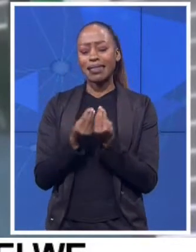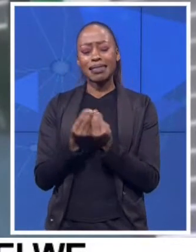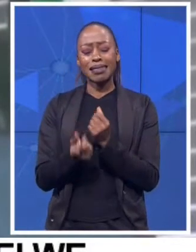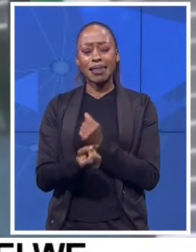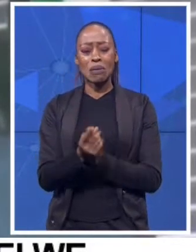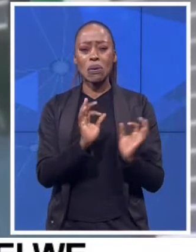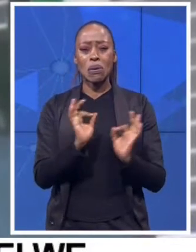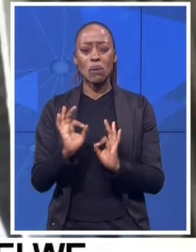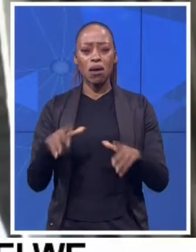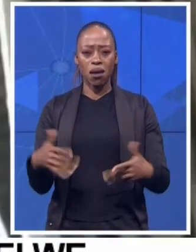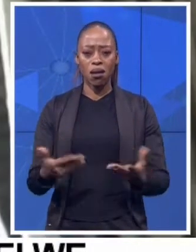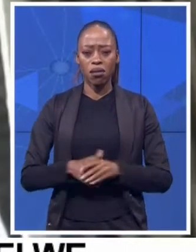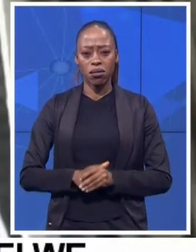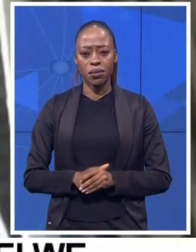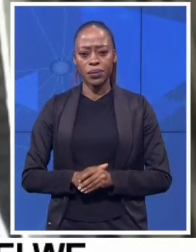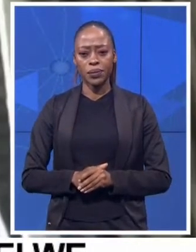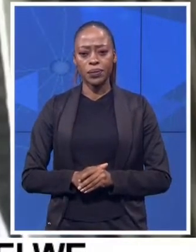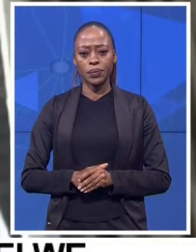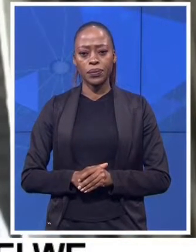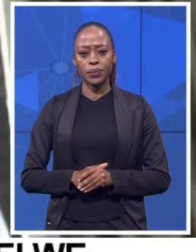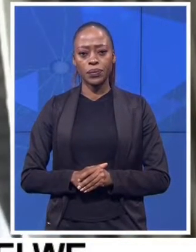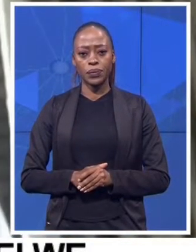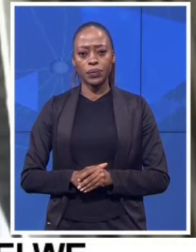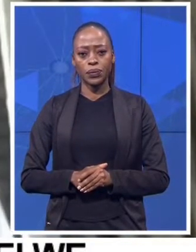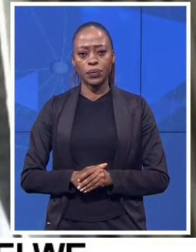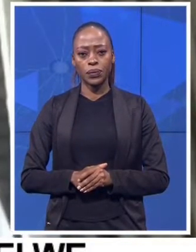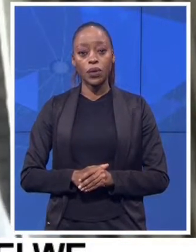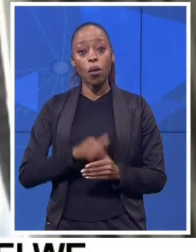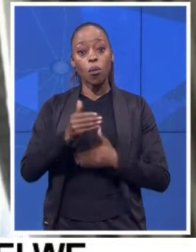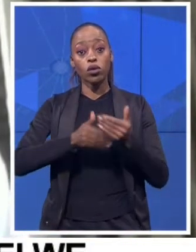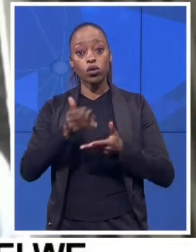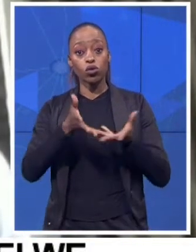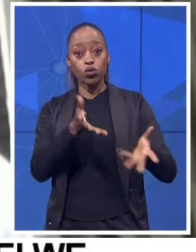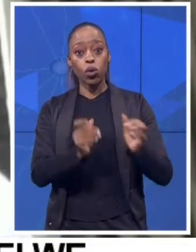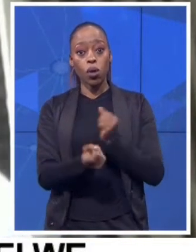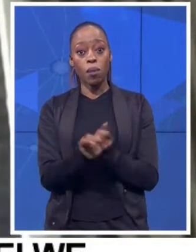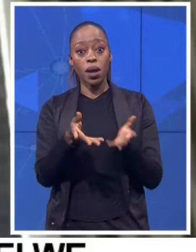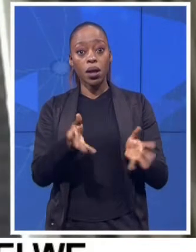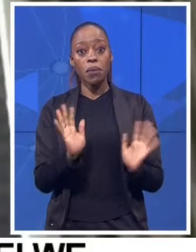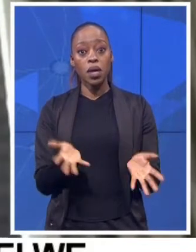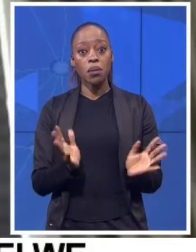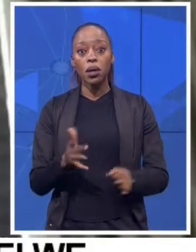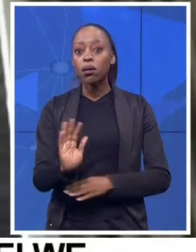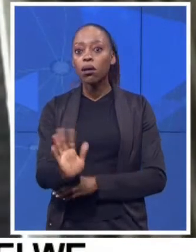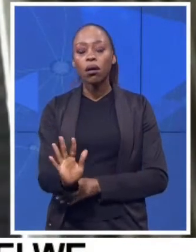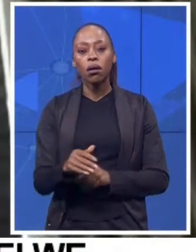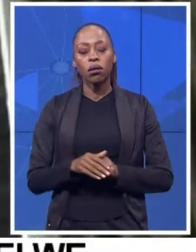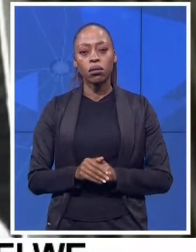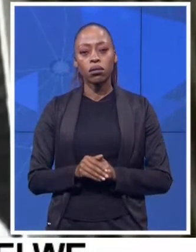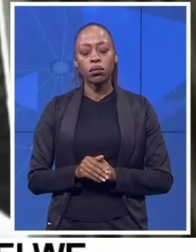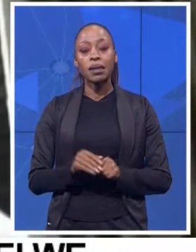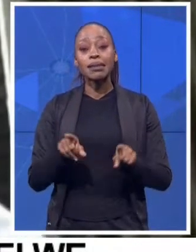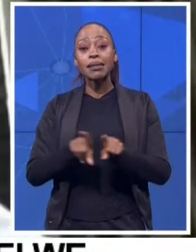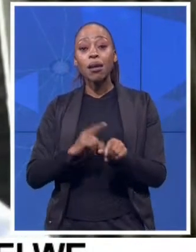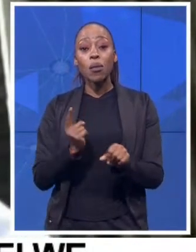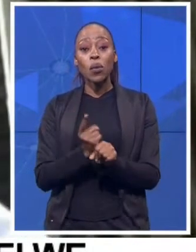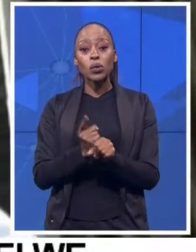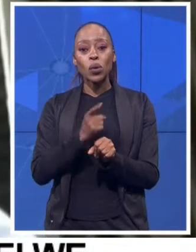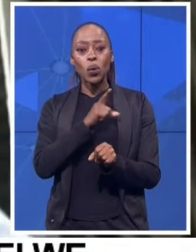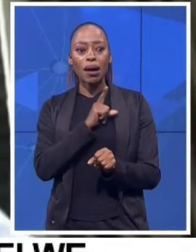of this nature, it is not only here, prolongation of these disputes